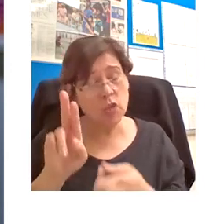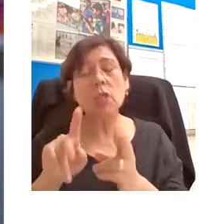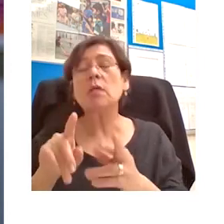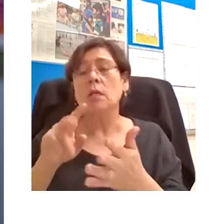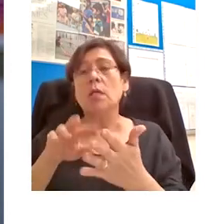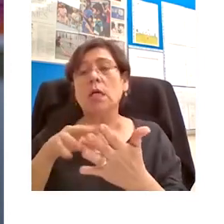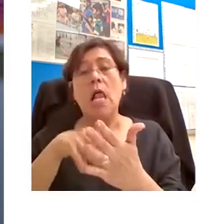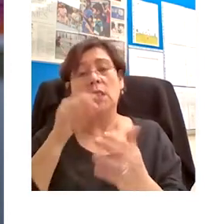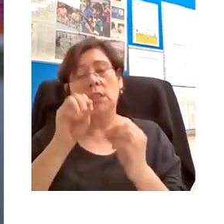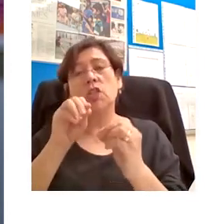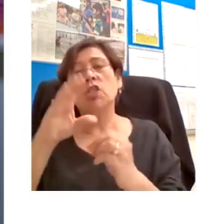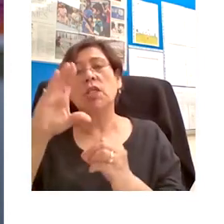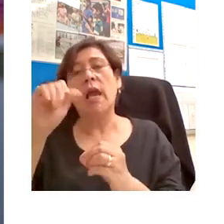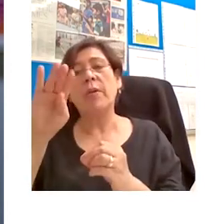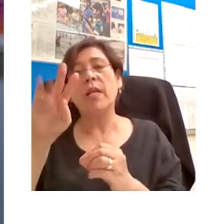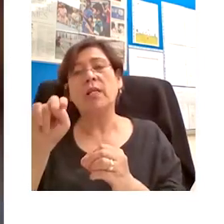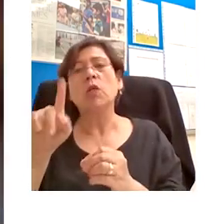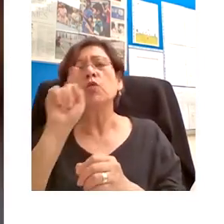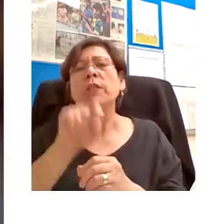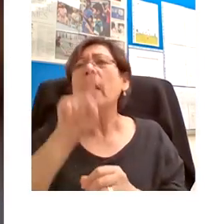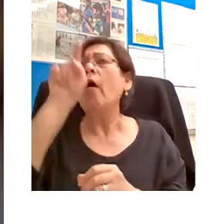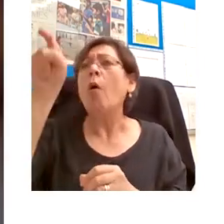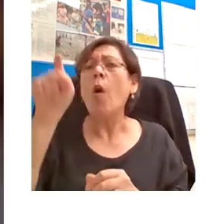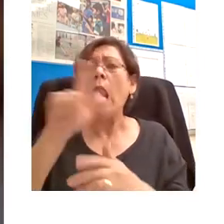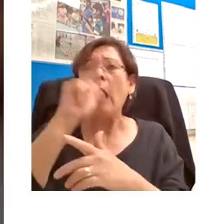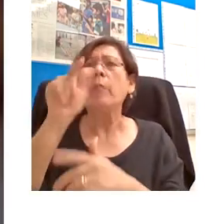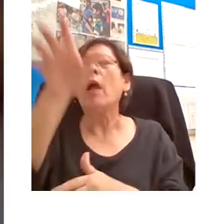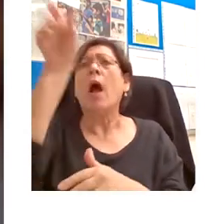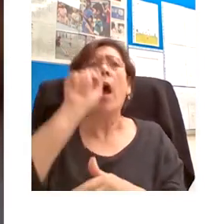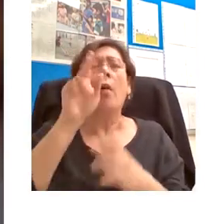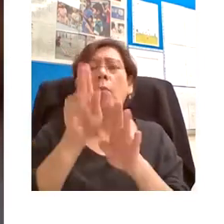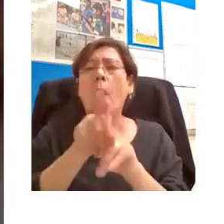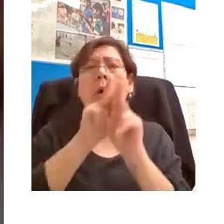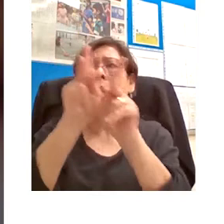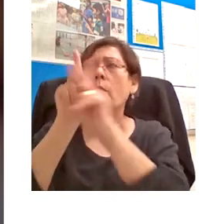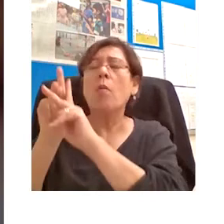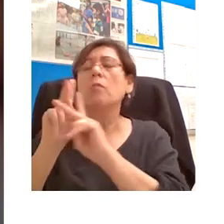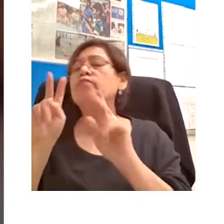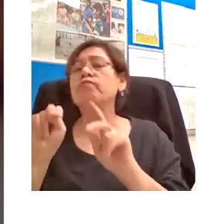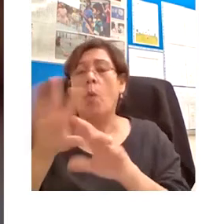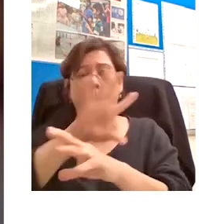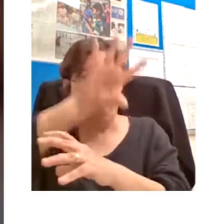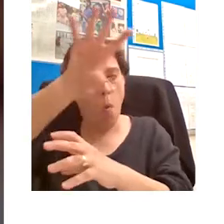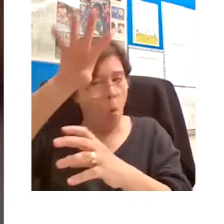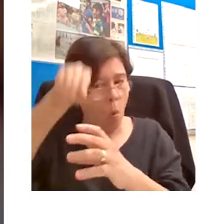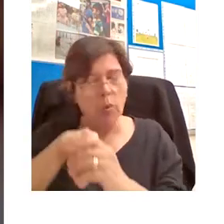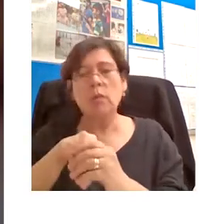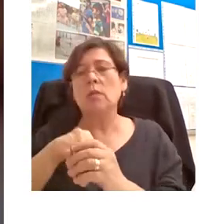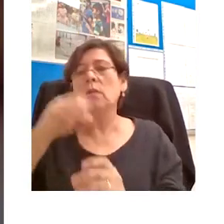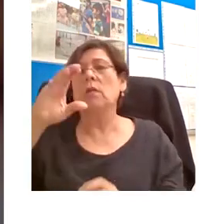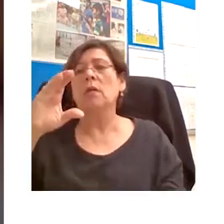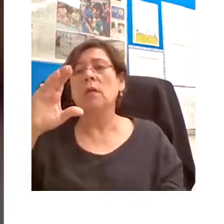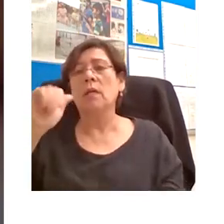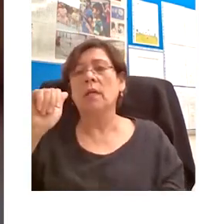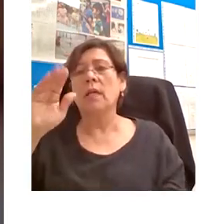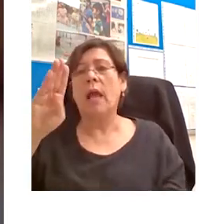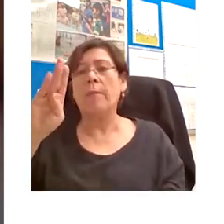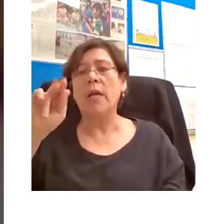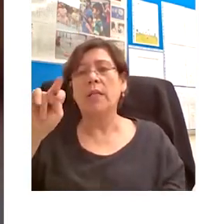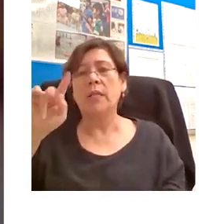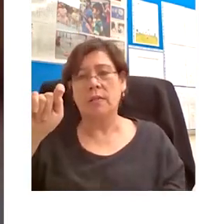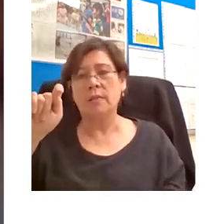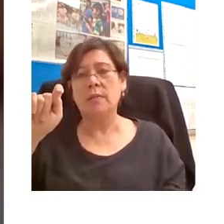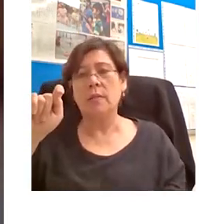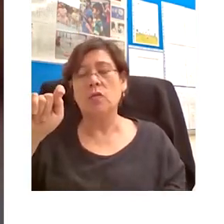from library to library looking for the books that they need in order. So this is one of the features of this kind of material which which undergraduate students